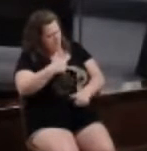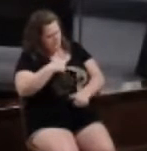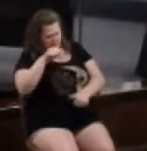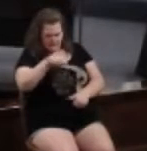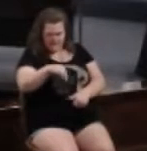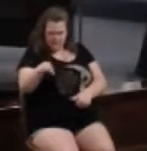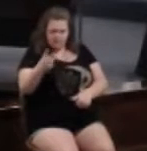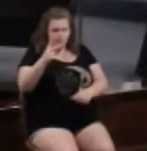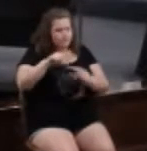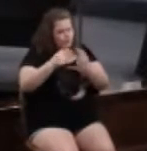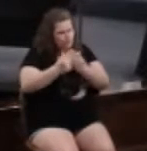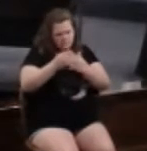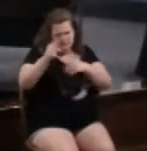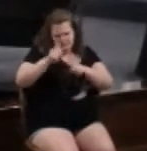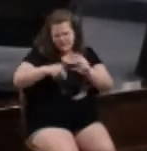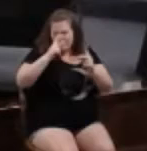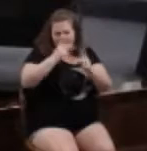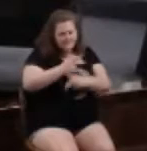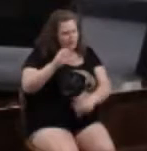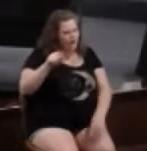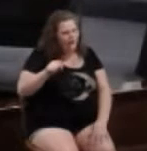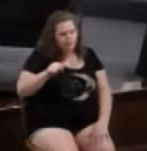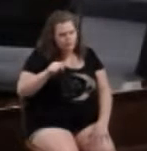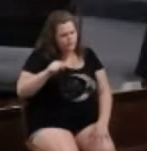groups of leaders can't figure it out.